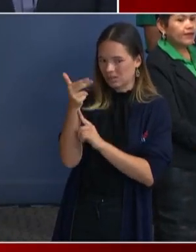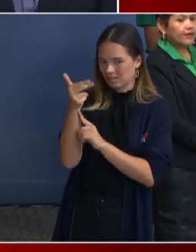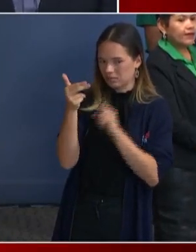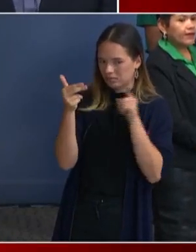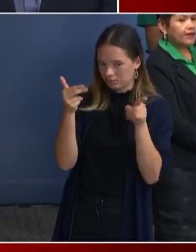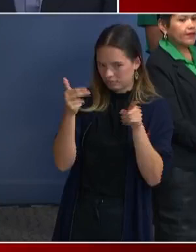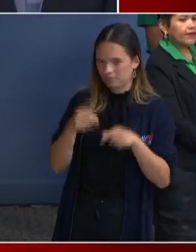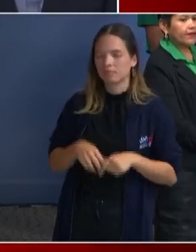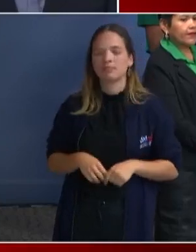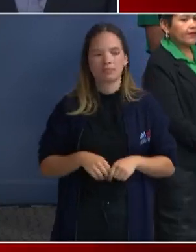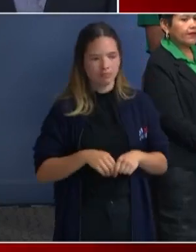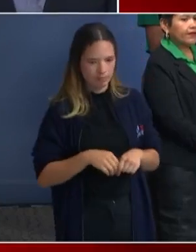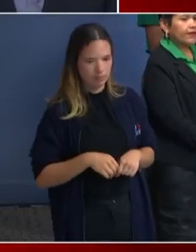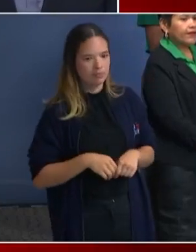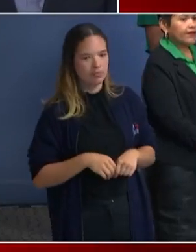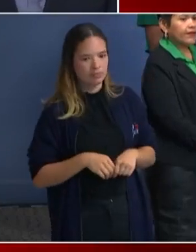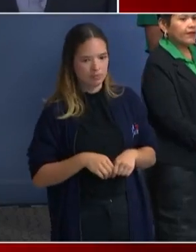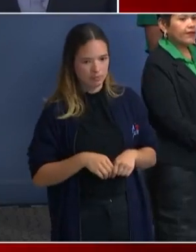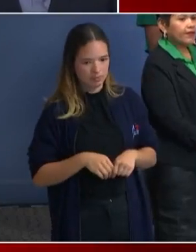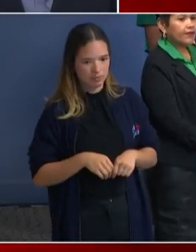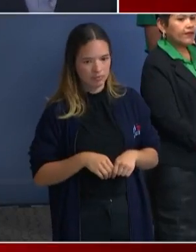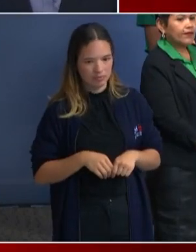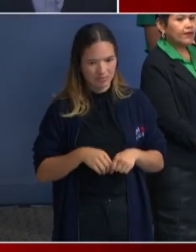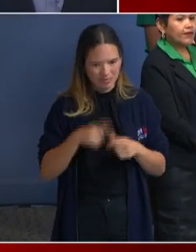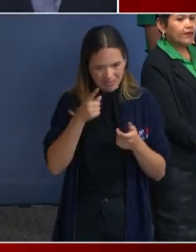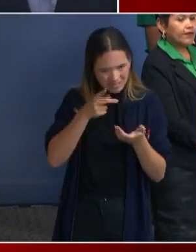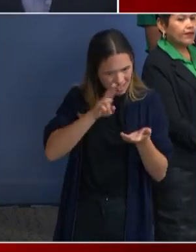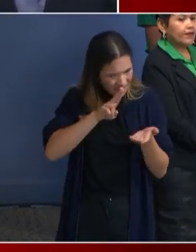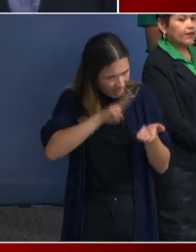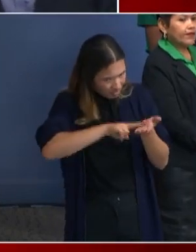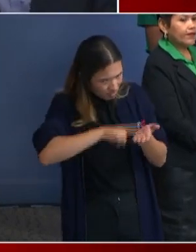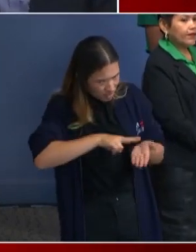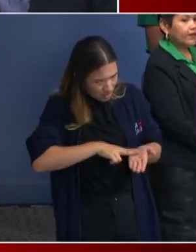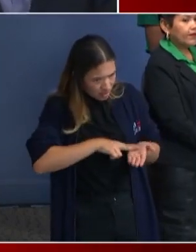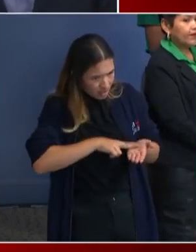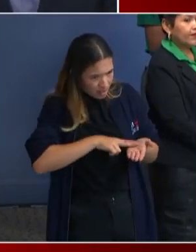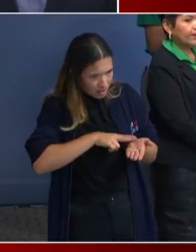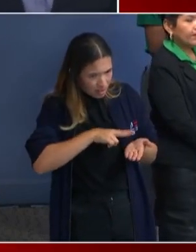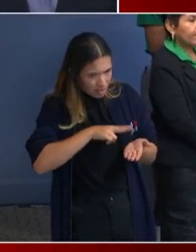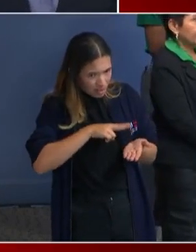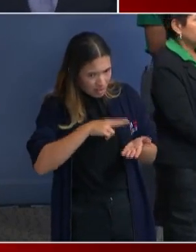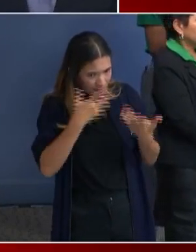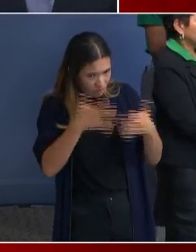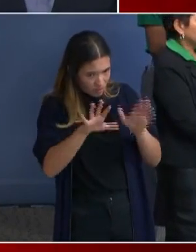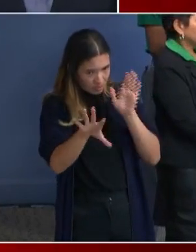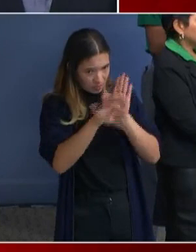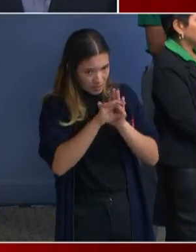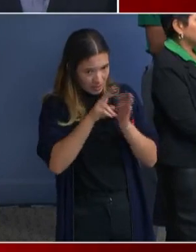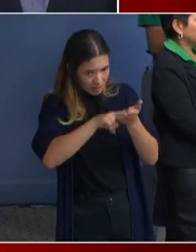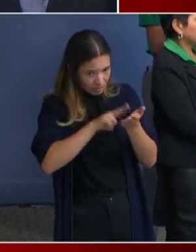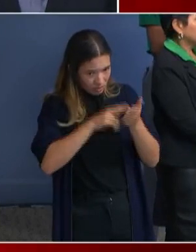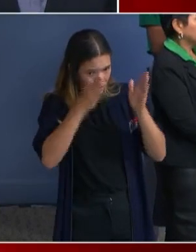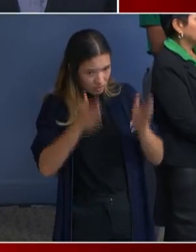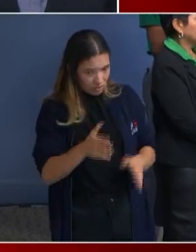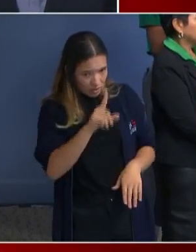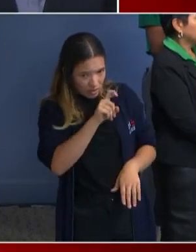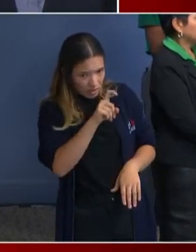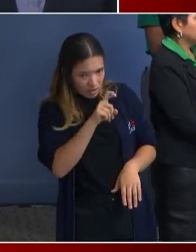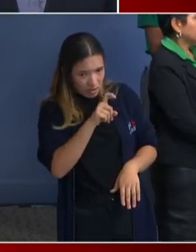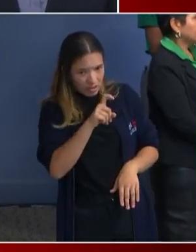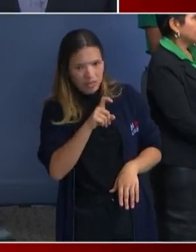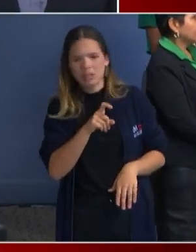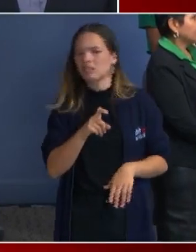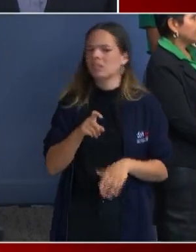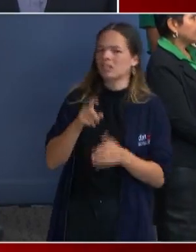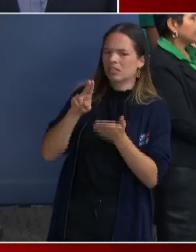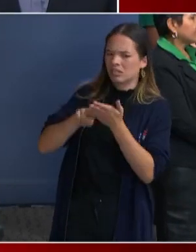having a contract. Do you know, is that going to SAMU? Do you know who the contractor, picked a contractor? No, the contractor would not